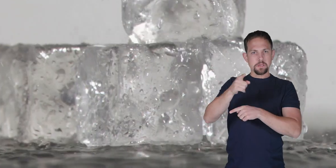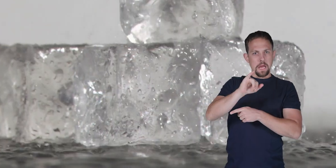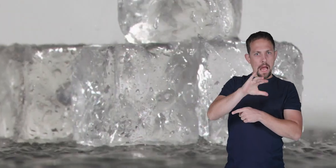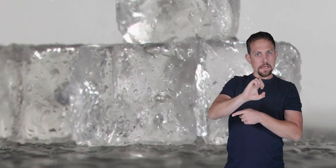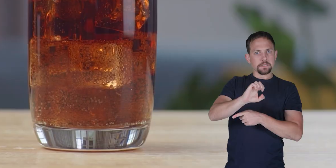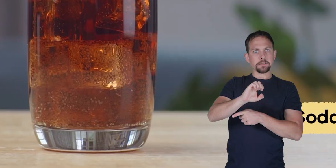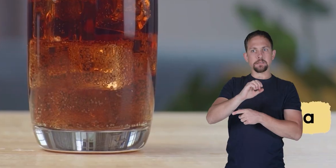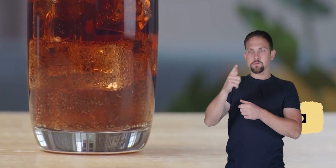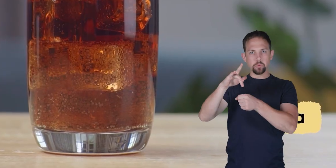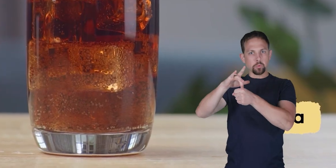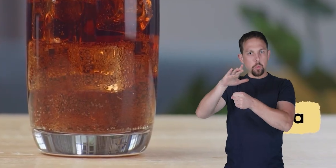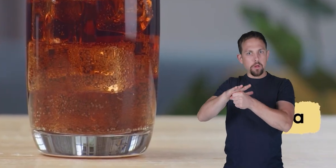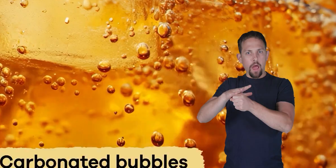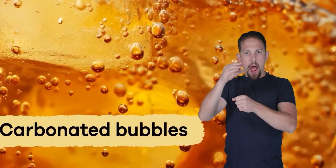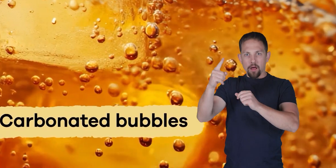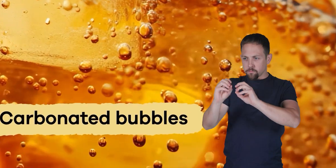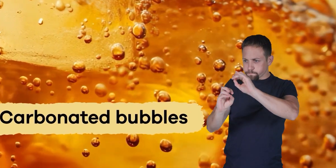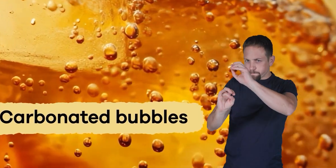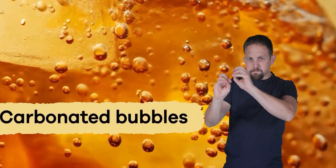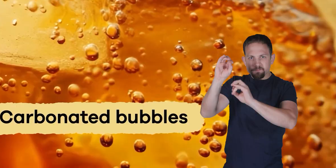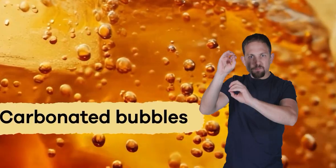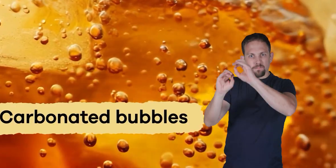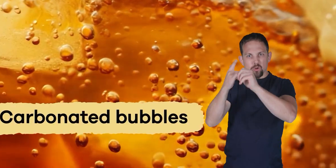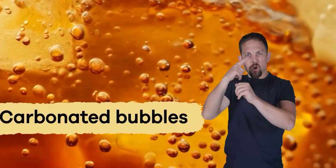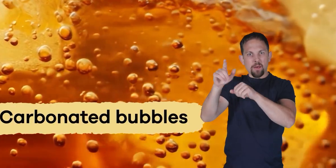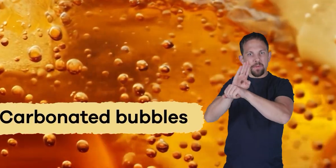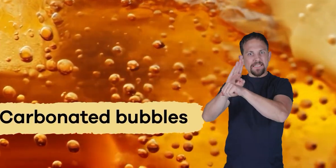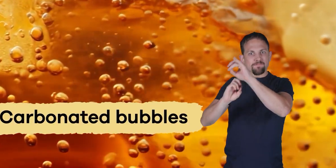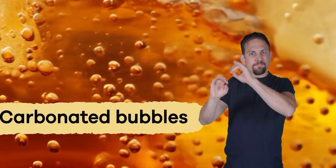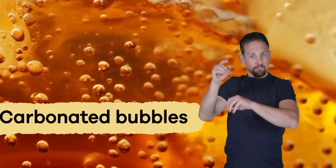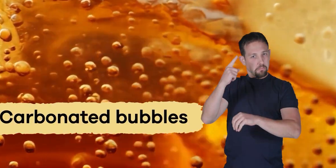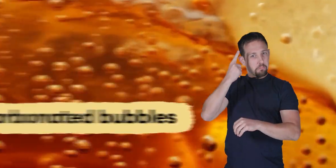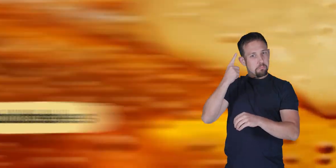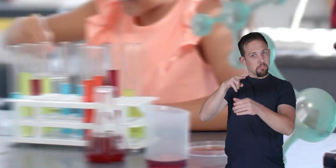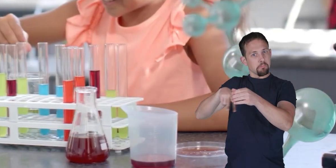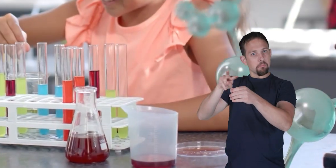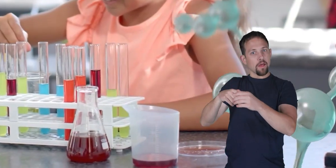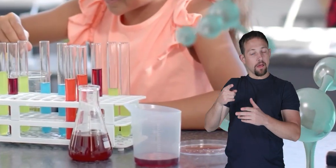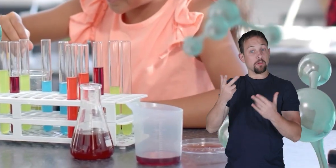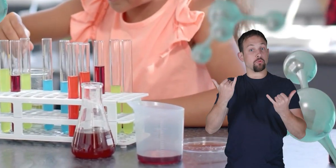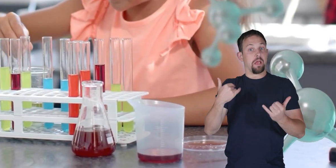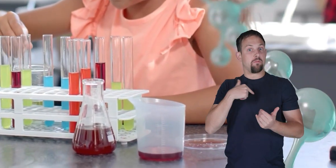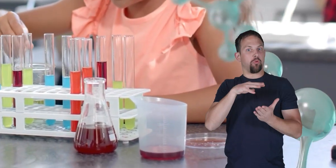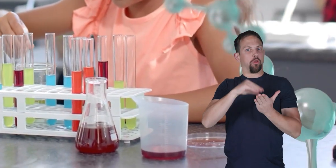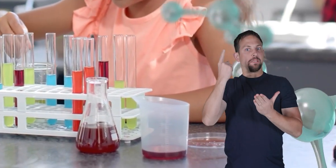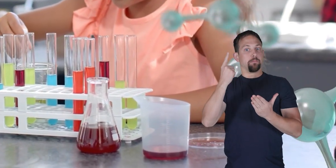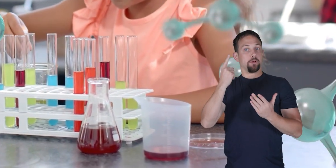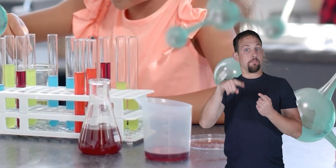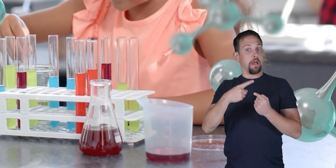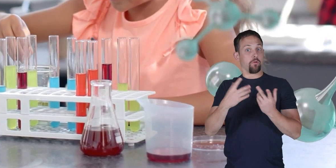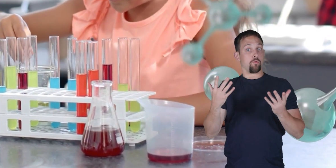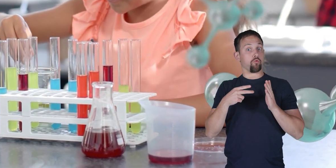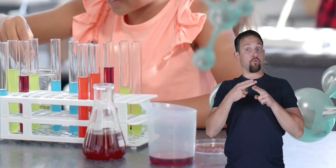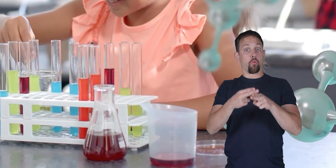ice the soda and the carbonated bubbles that make the drink fizzy today we are going to learn